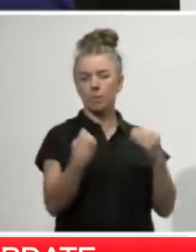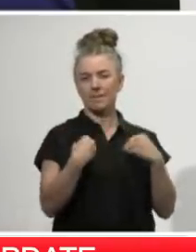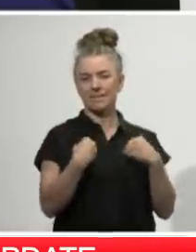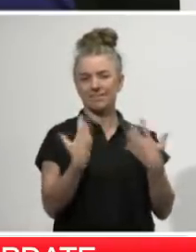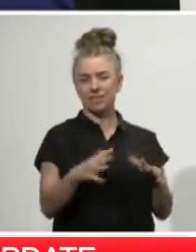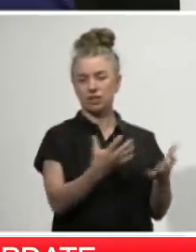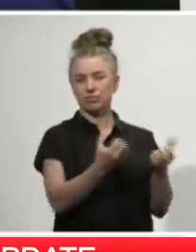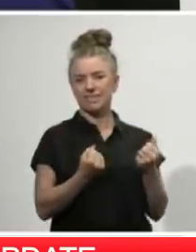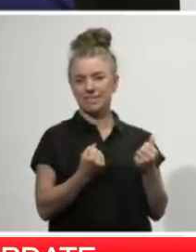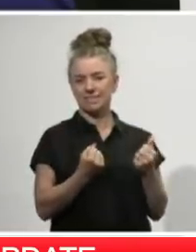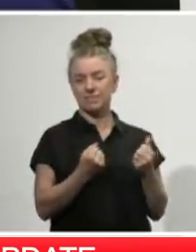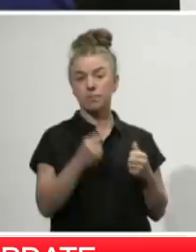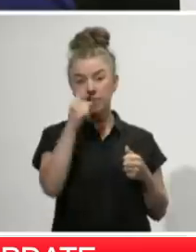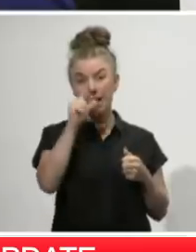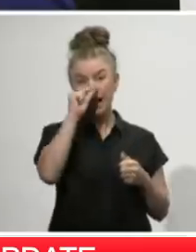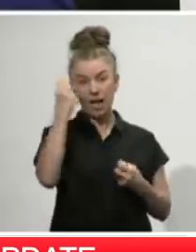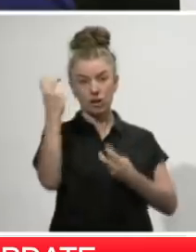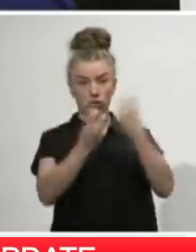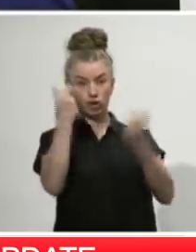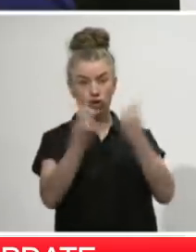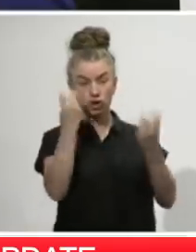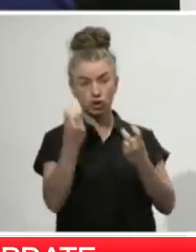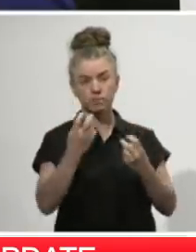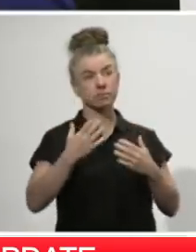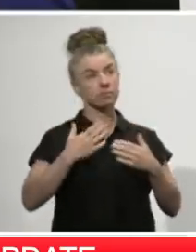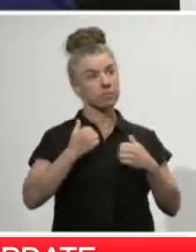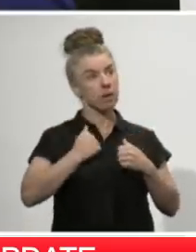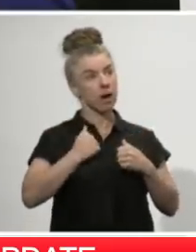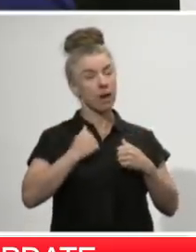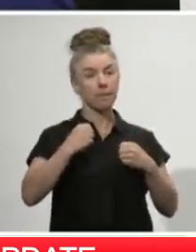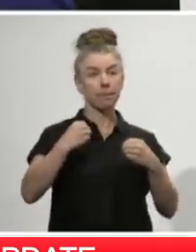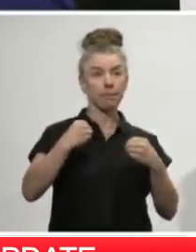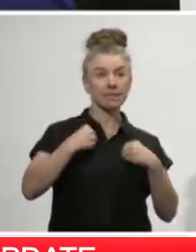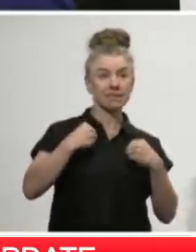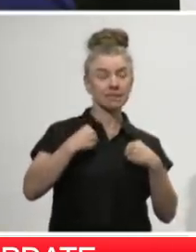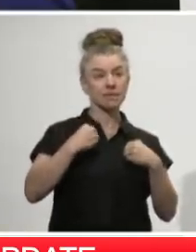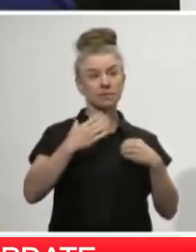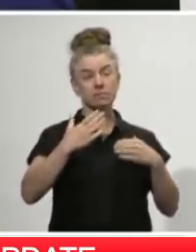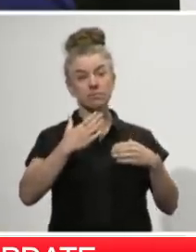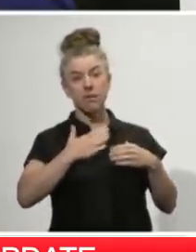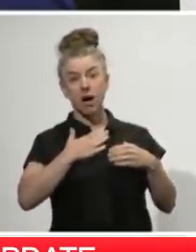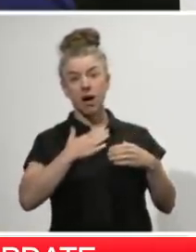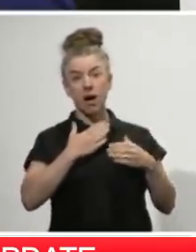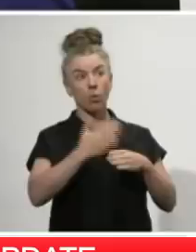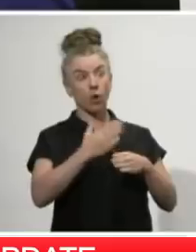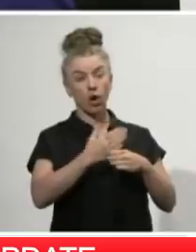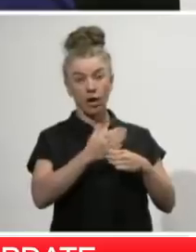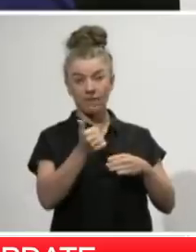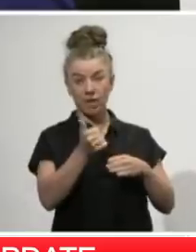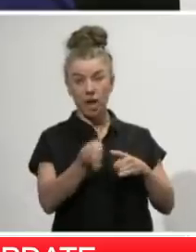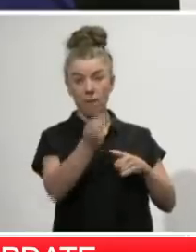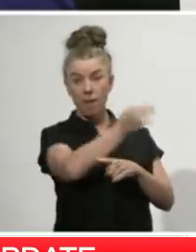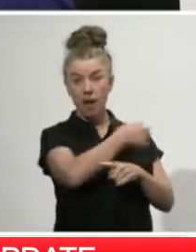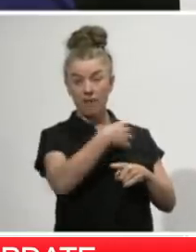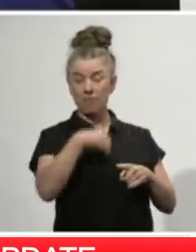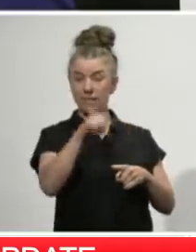That searchable database will enable anyone, any member of the public, but particularly employees, to search